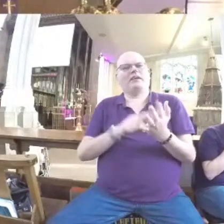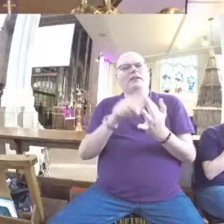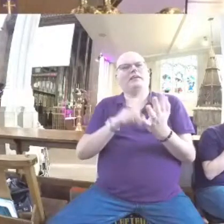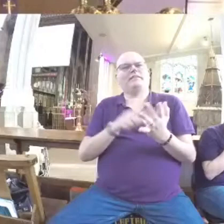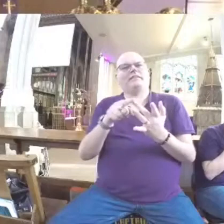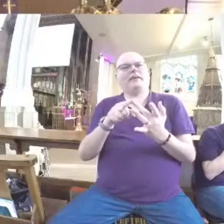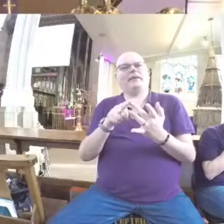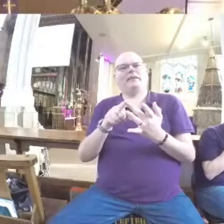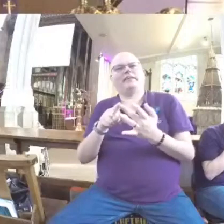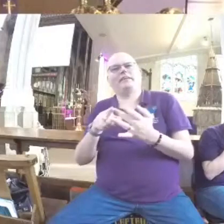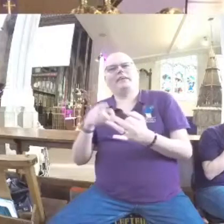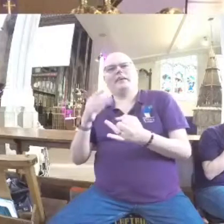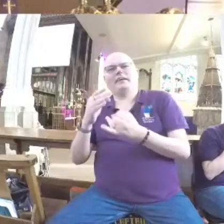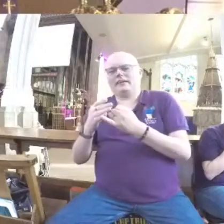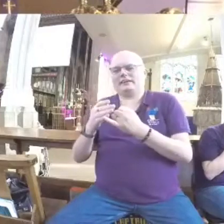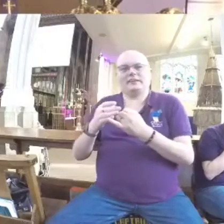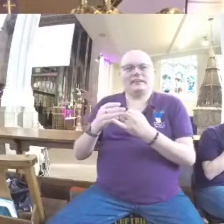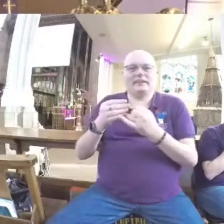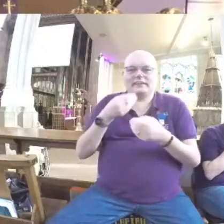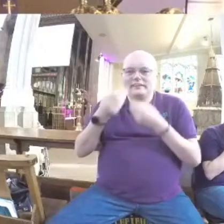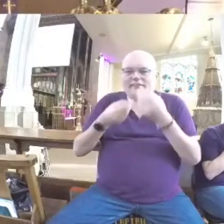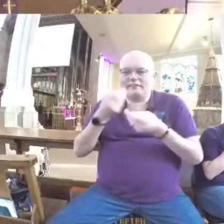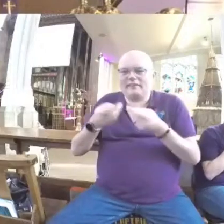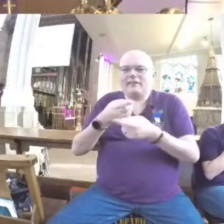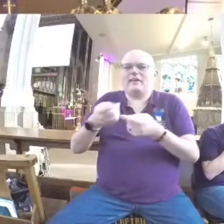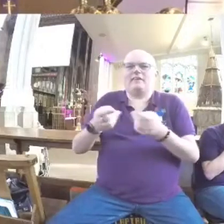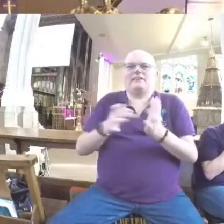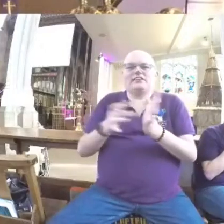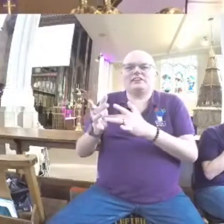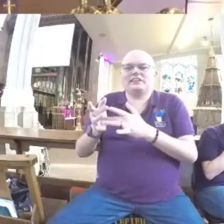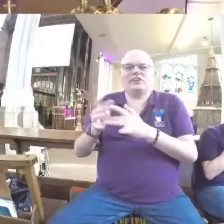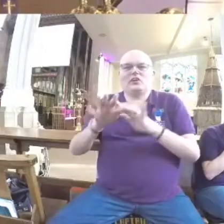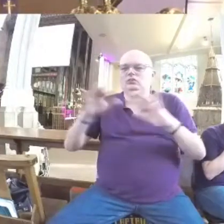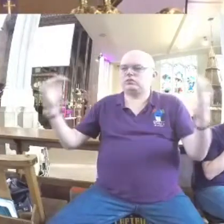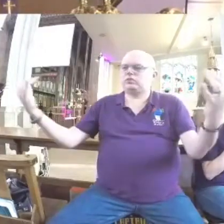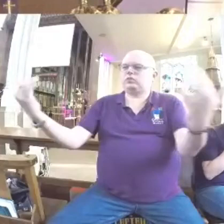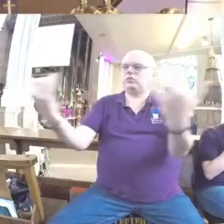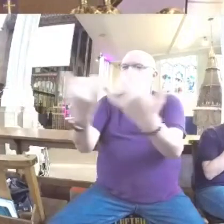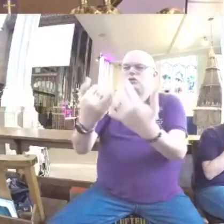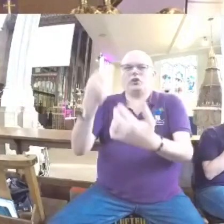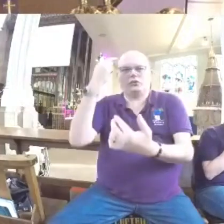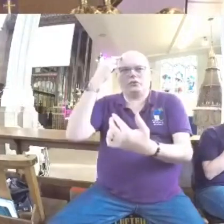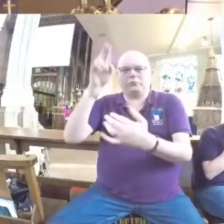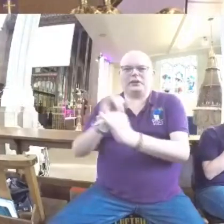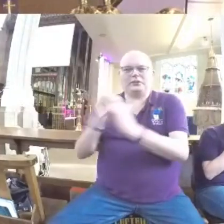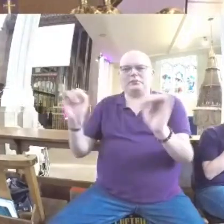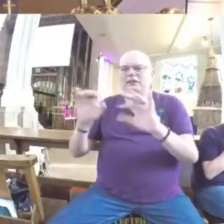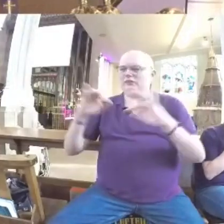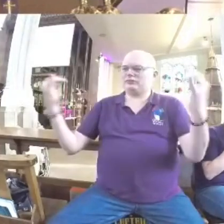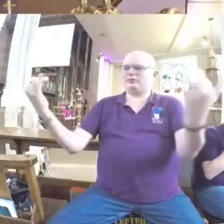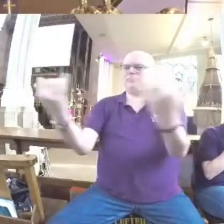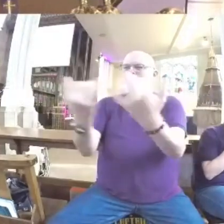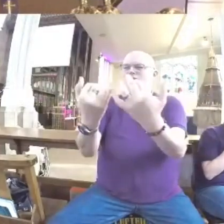large dinner at home for Jesus. Everybody was there, tax men and other disreputable characters as guests at the dinner.